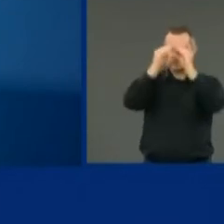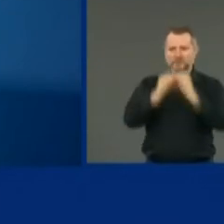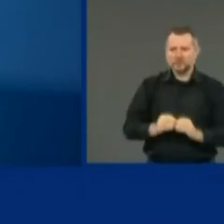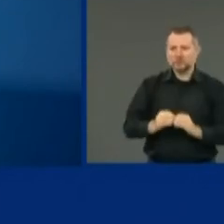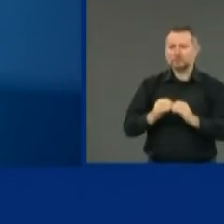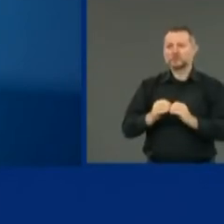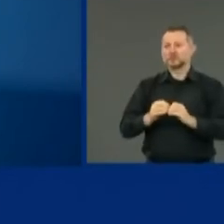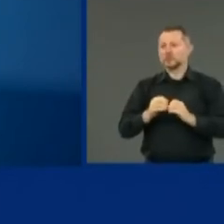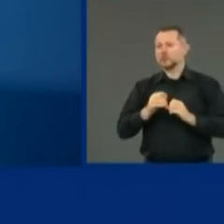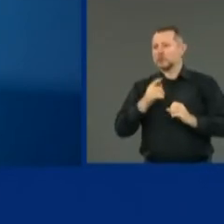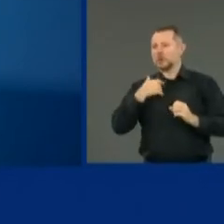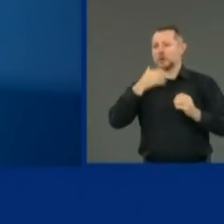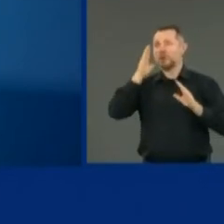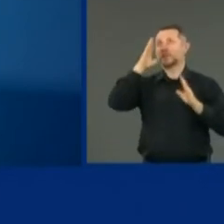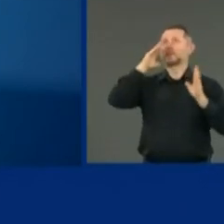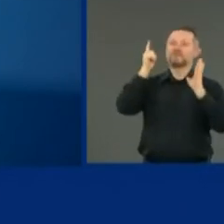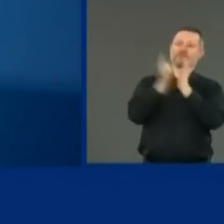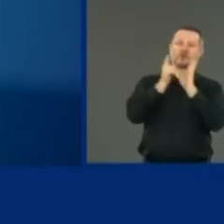changes.